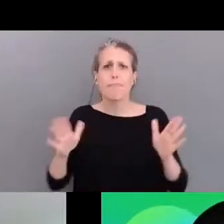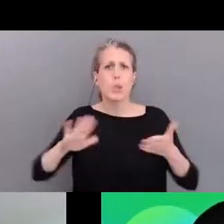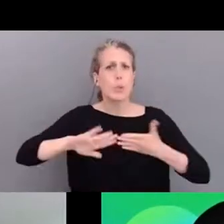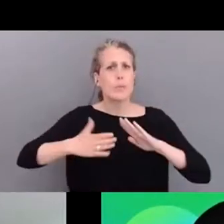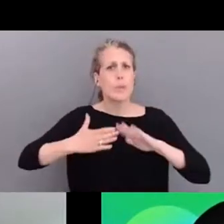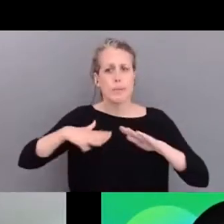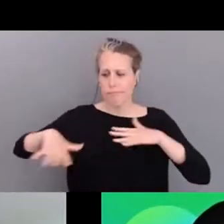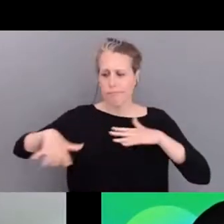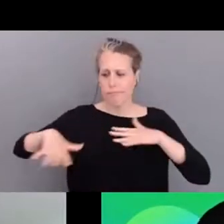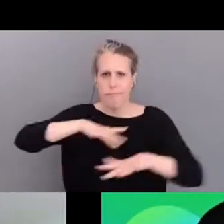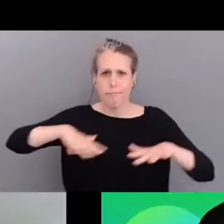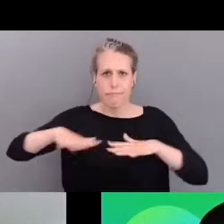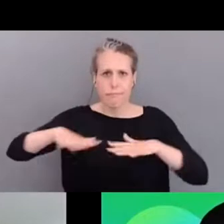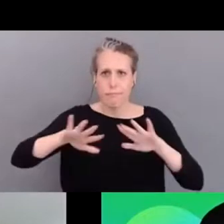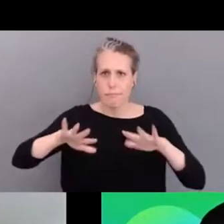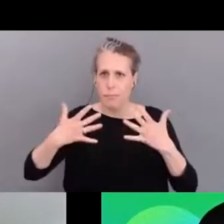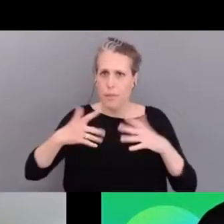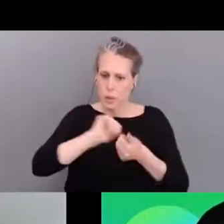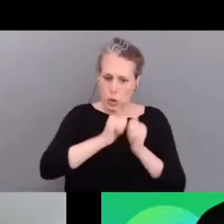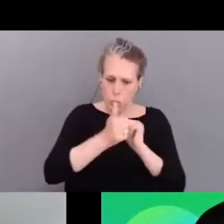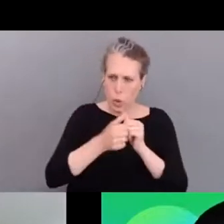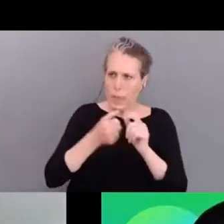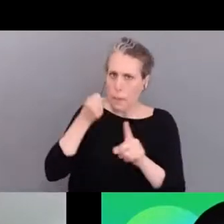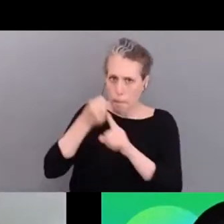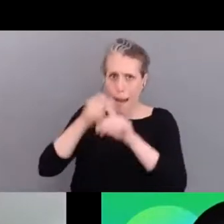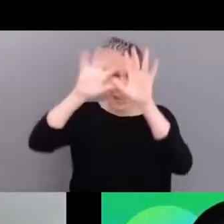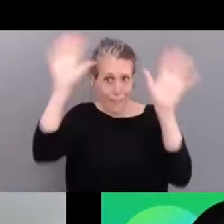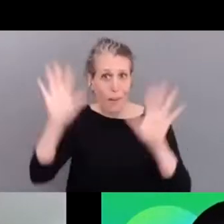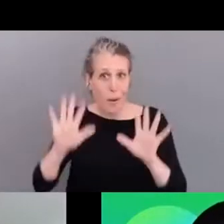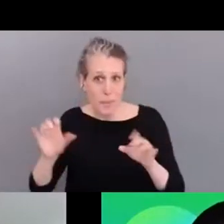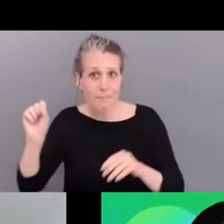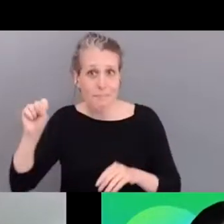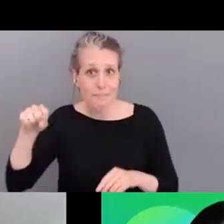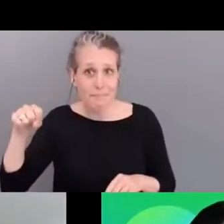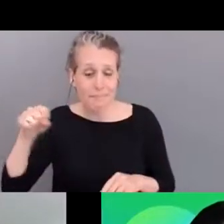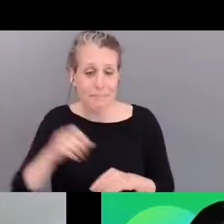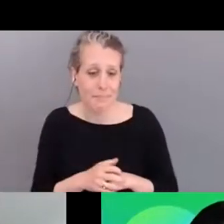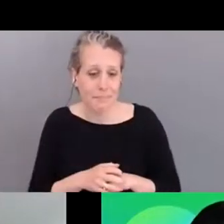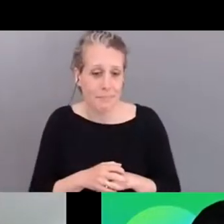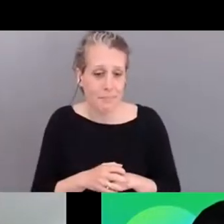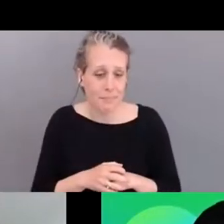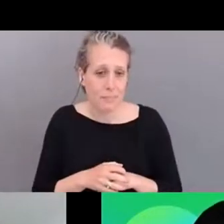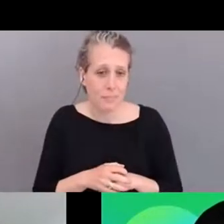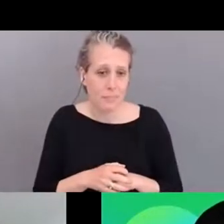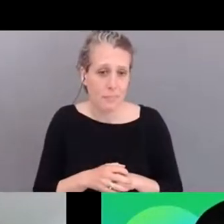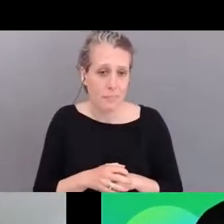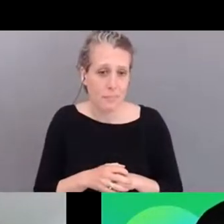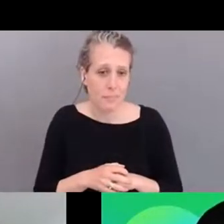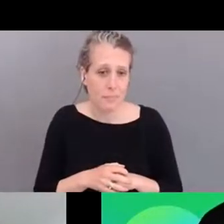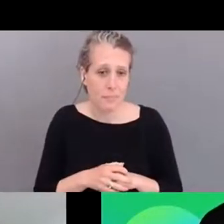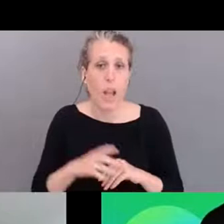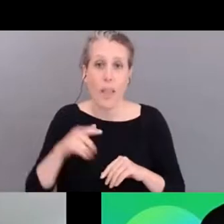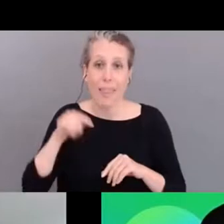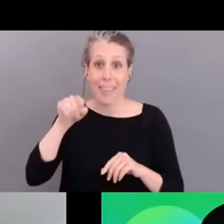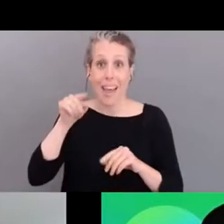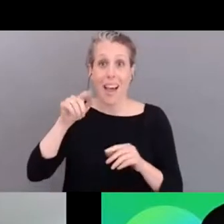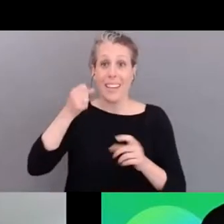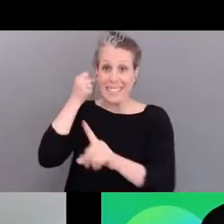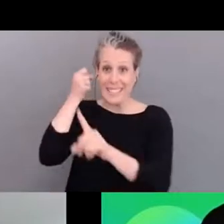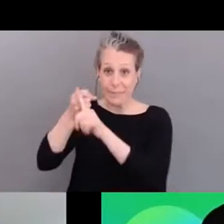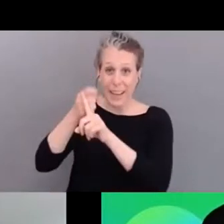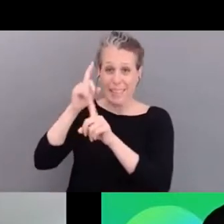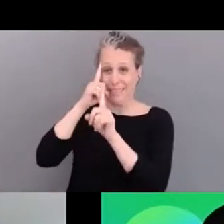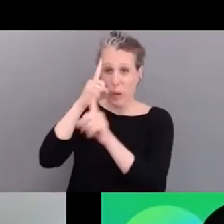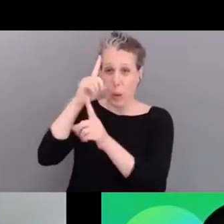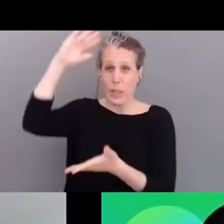impact of sports on the environment and how for example we can reduce this environmental impact another